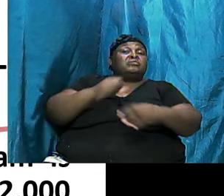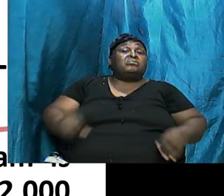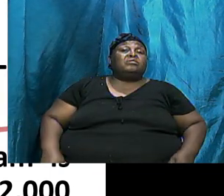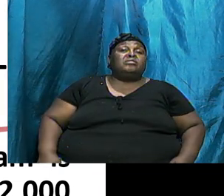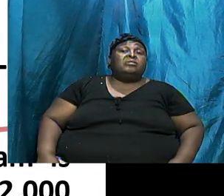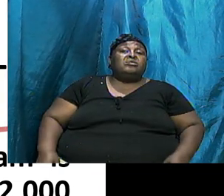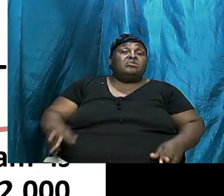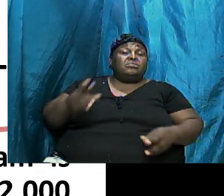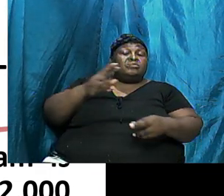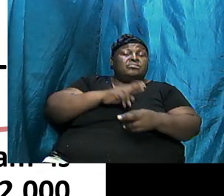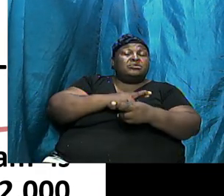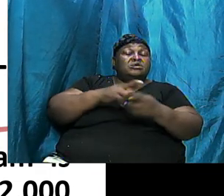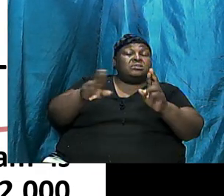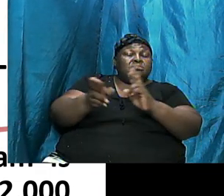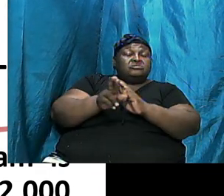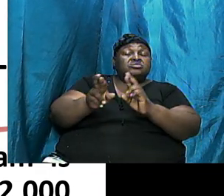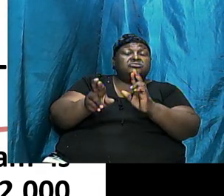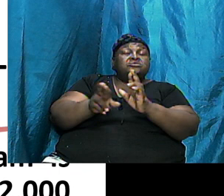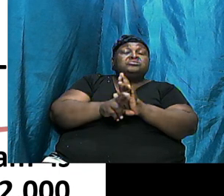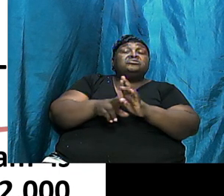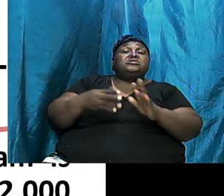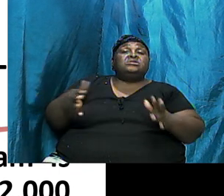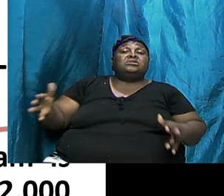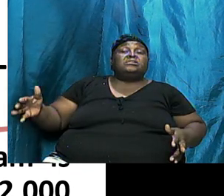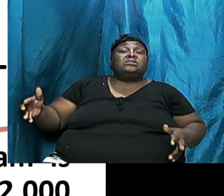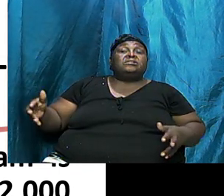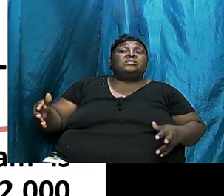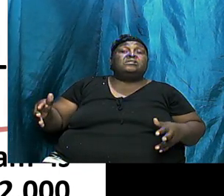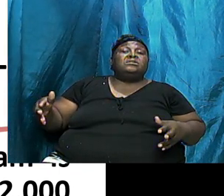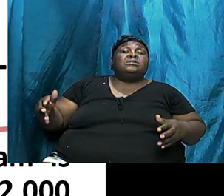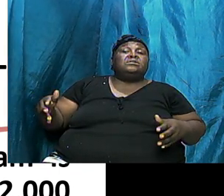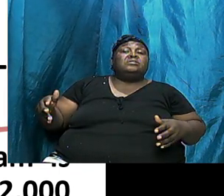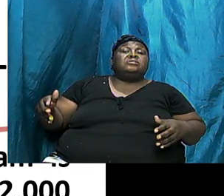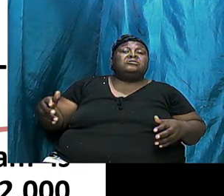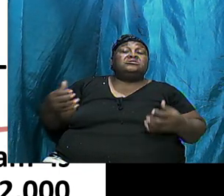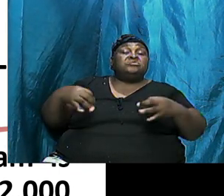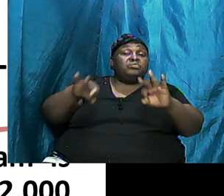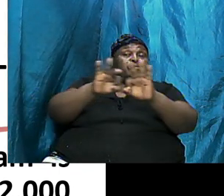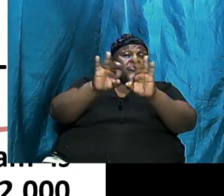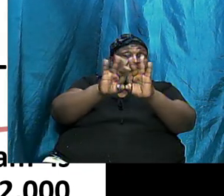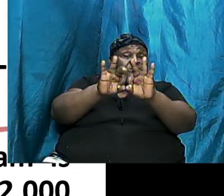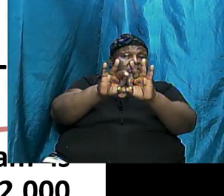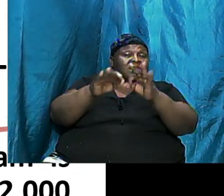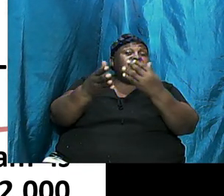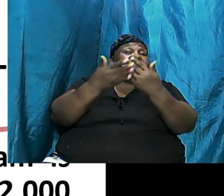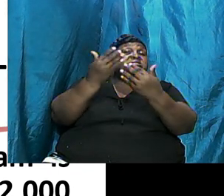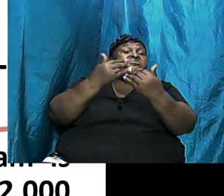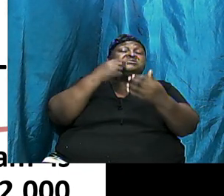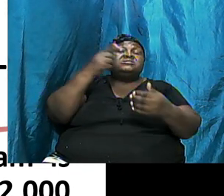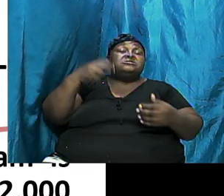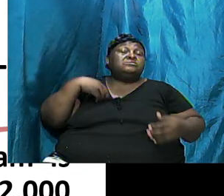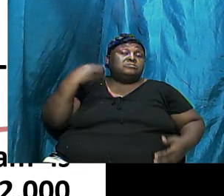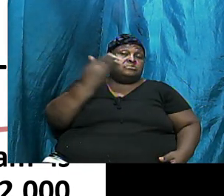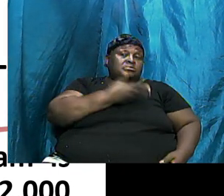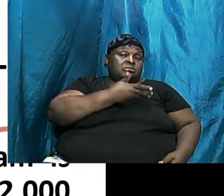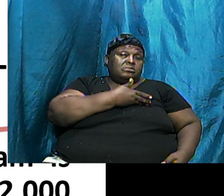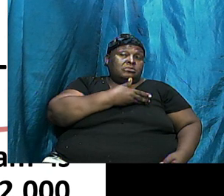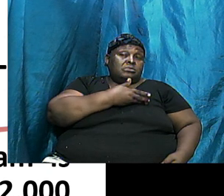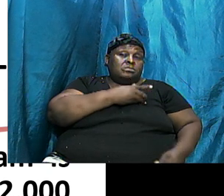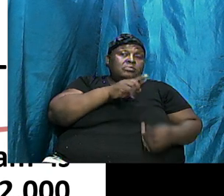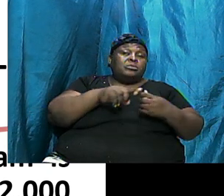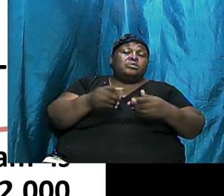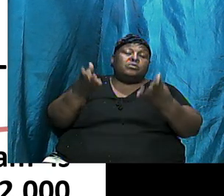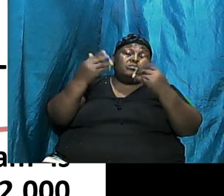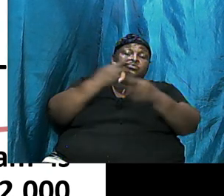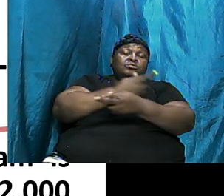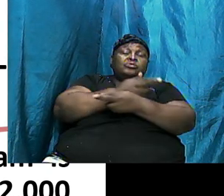Redemption Process It Is Significant And It Is Simply Saying To Us That When It Comes To Redemption When